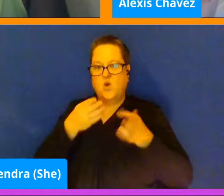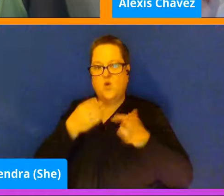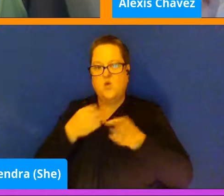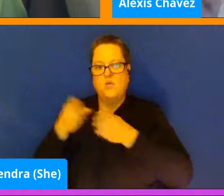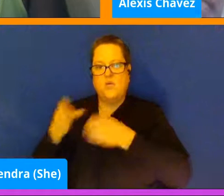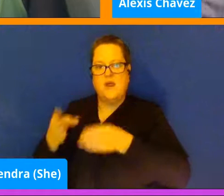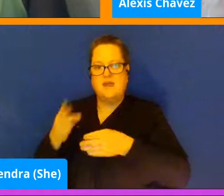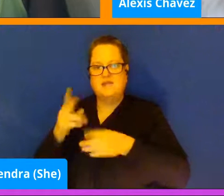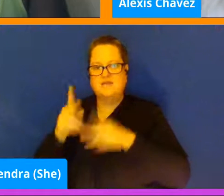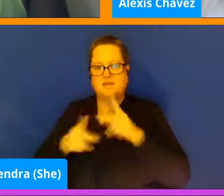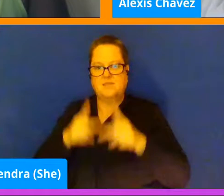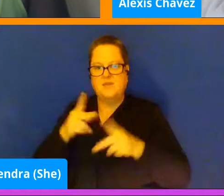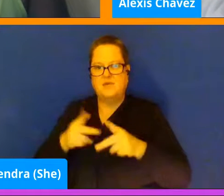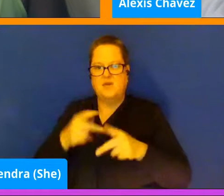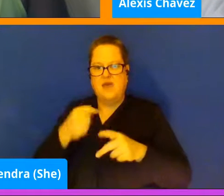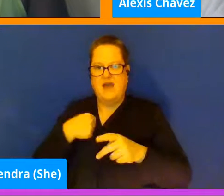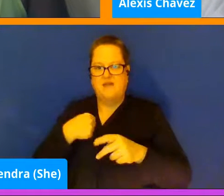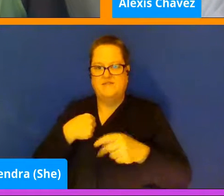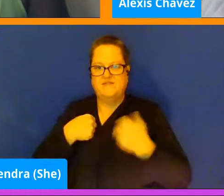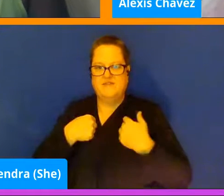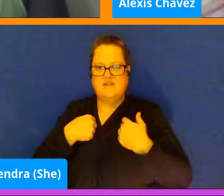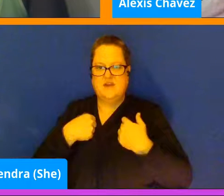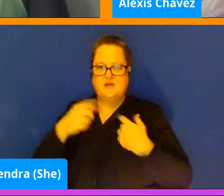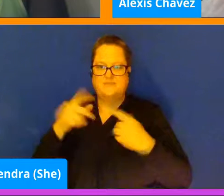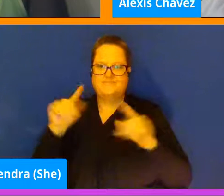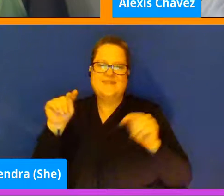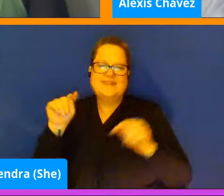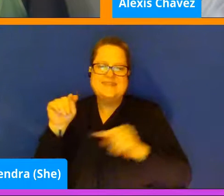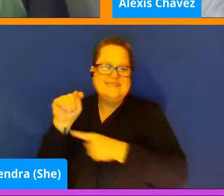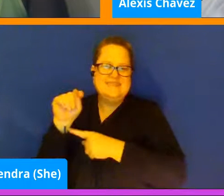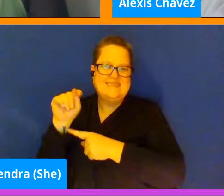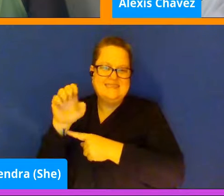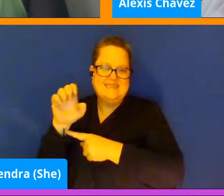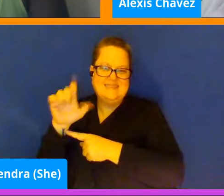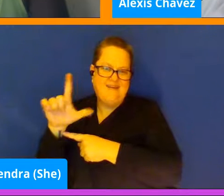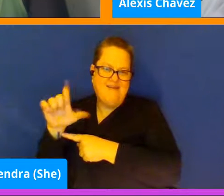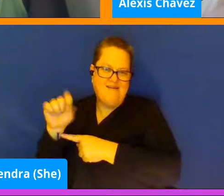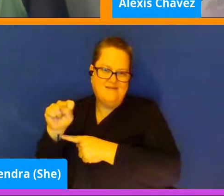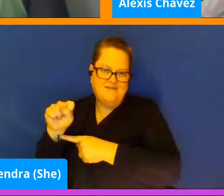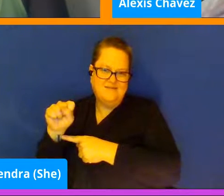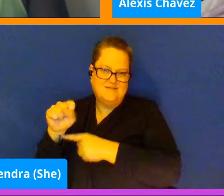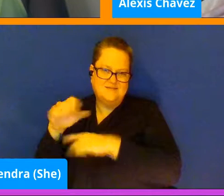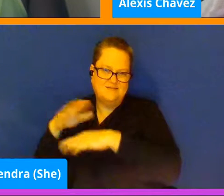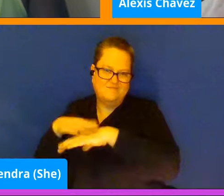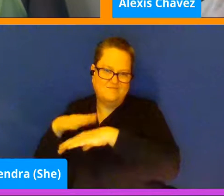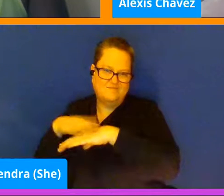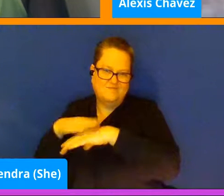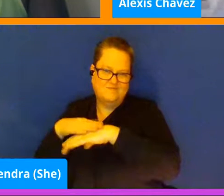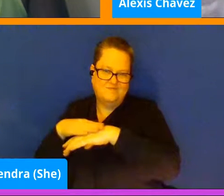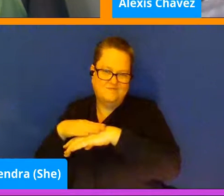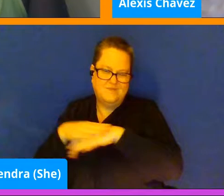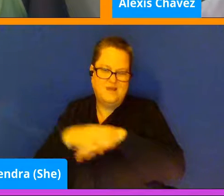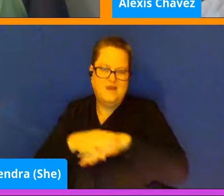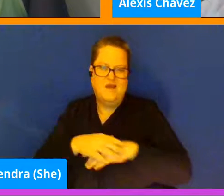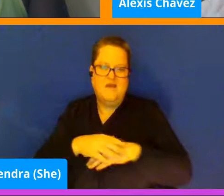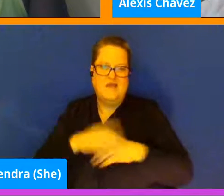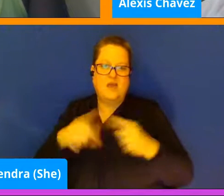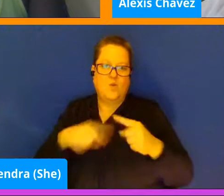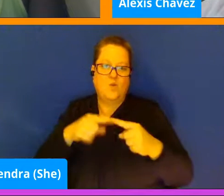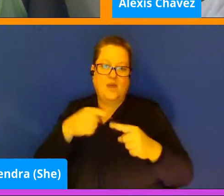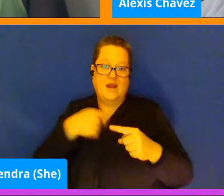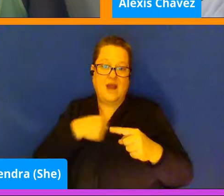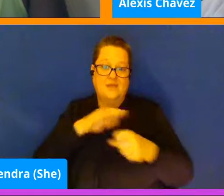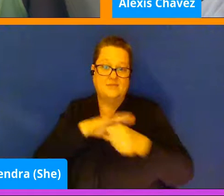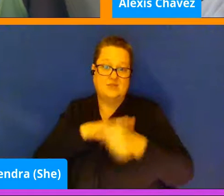have their tells. And so for me, I know that when I get really stressed out, I like to take a really long